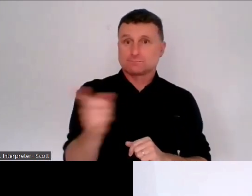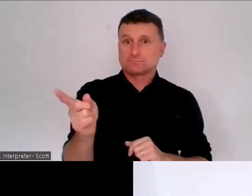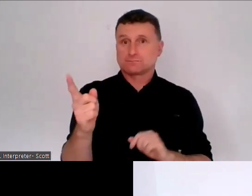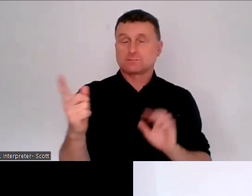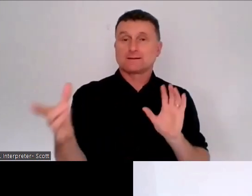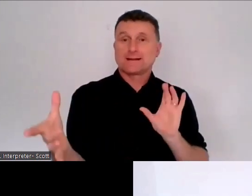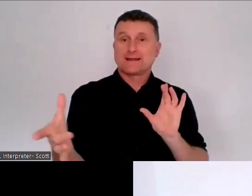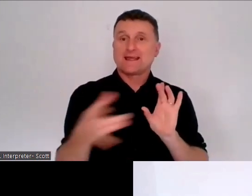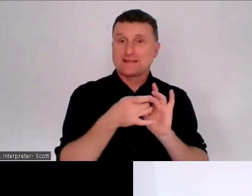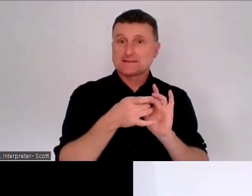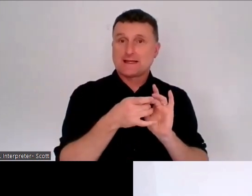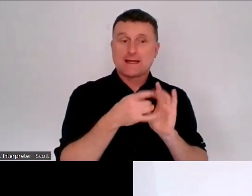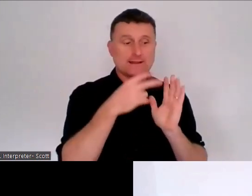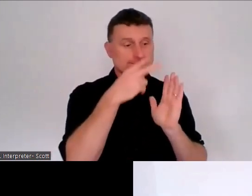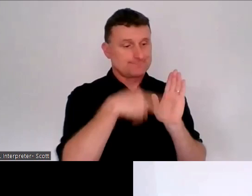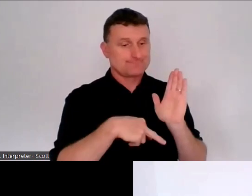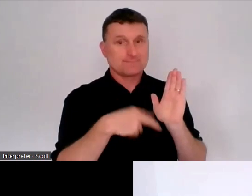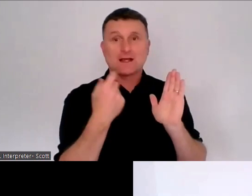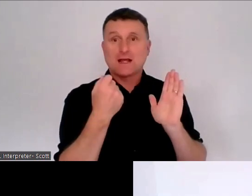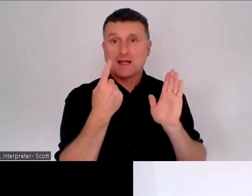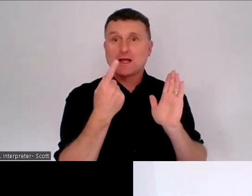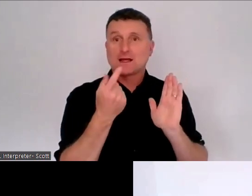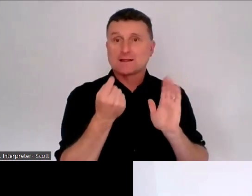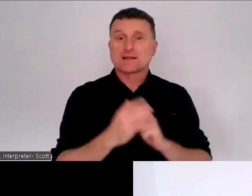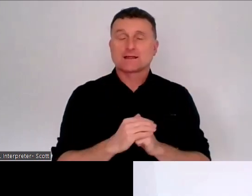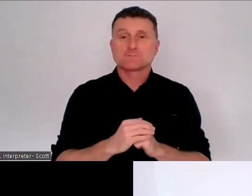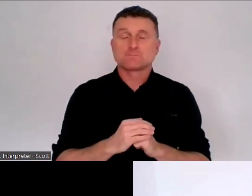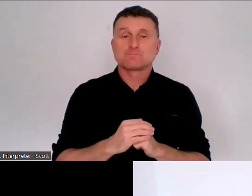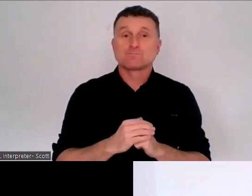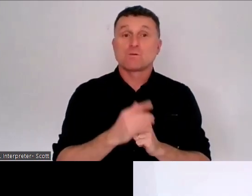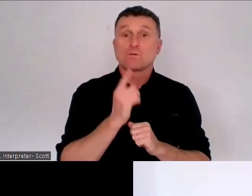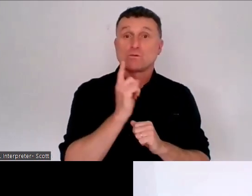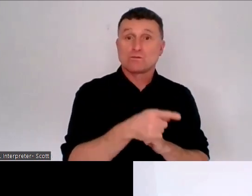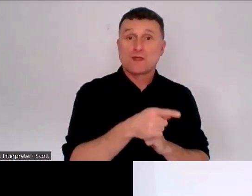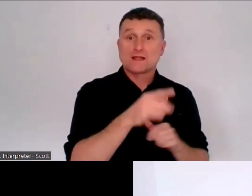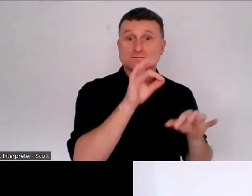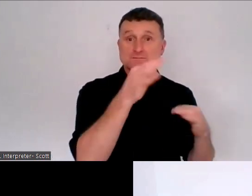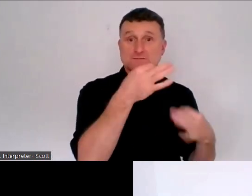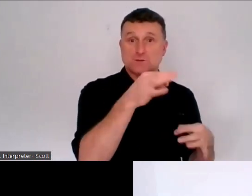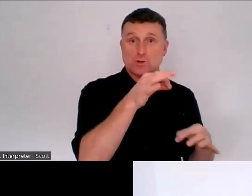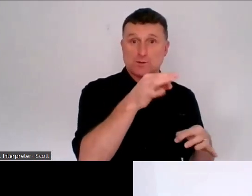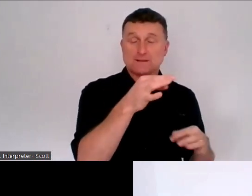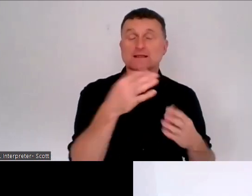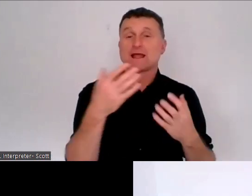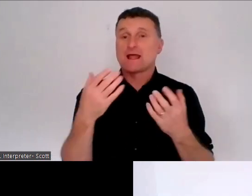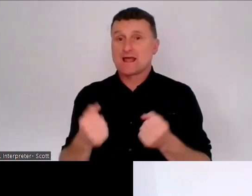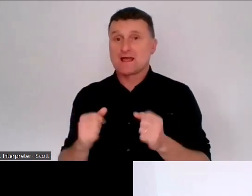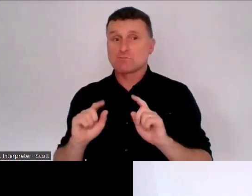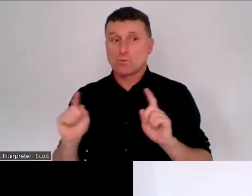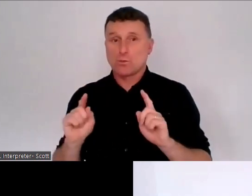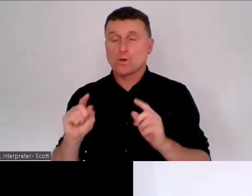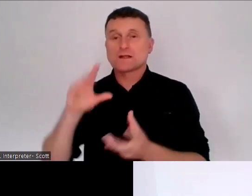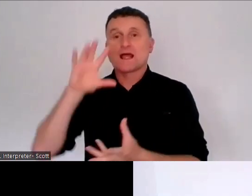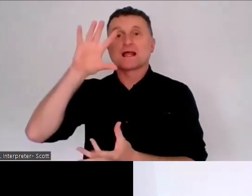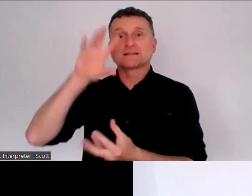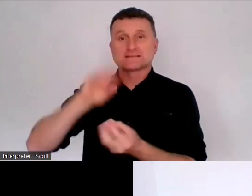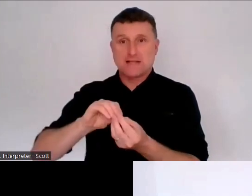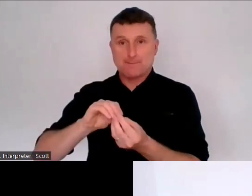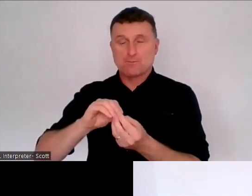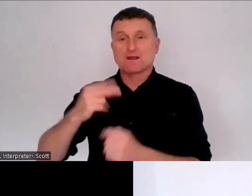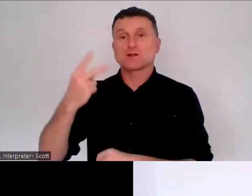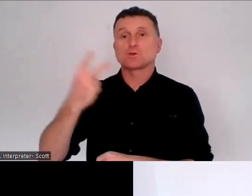And in particular, in addition to the preliminary issues paper, we've provided a summary, a 12 page